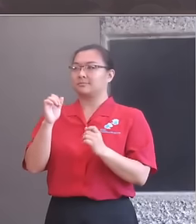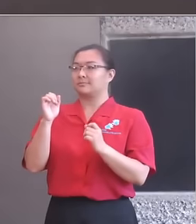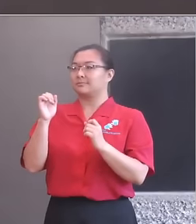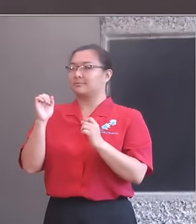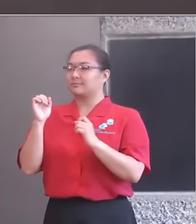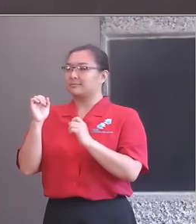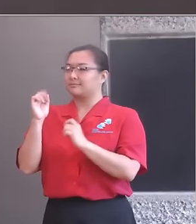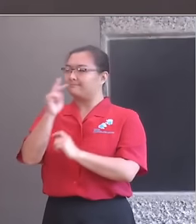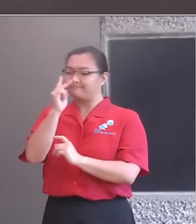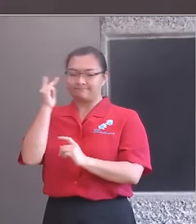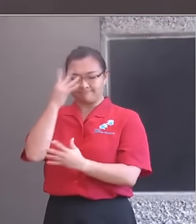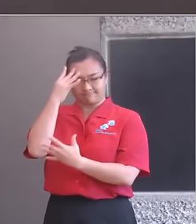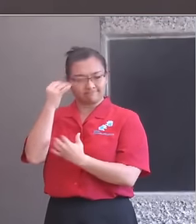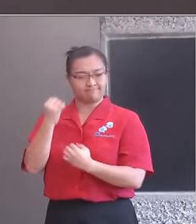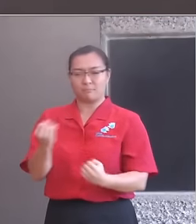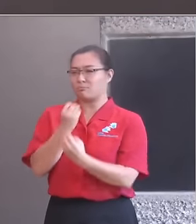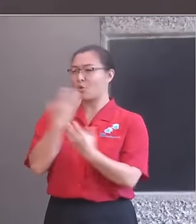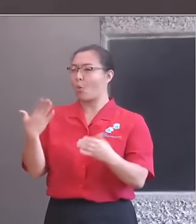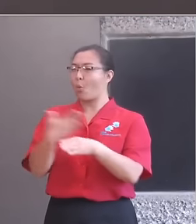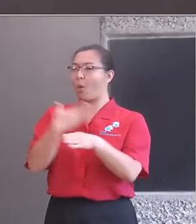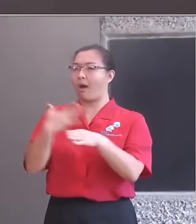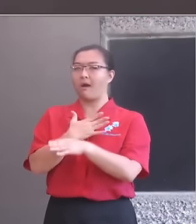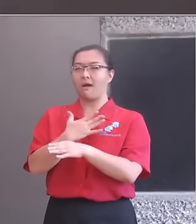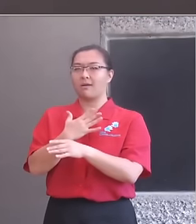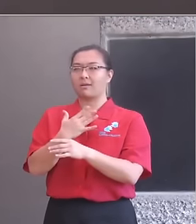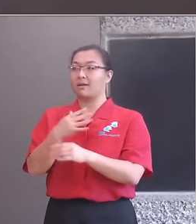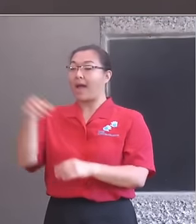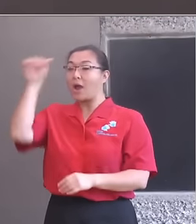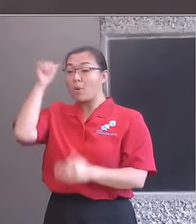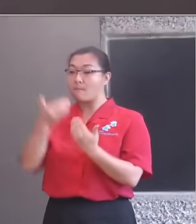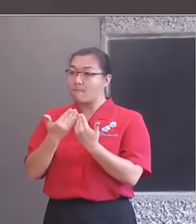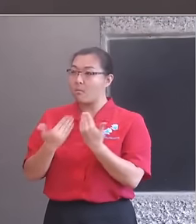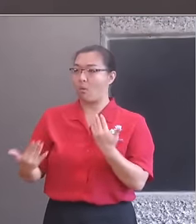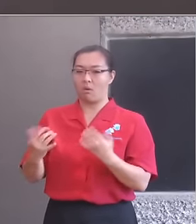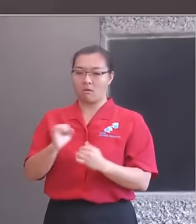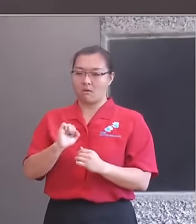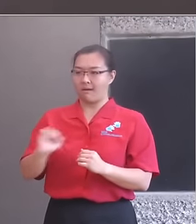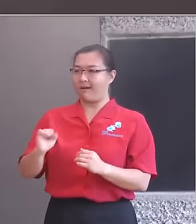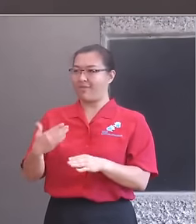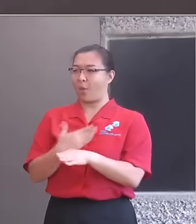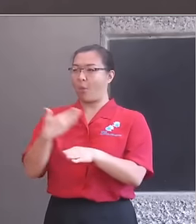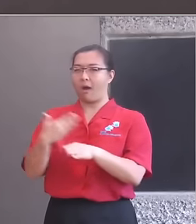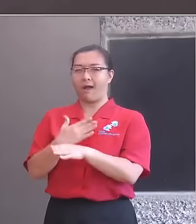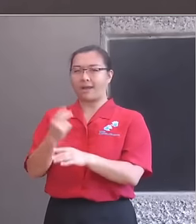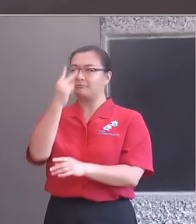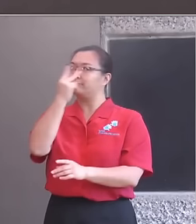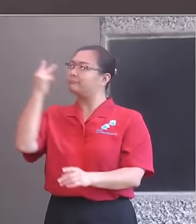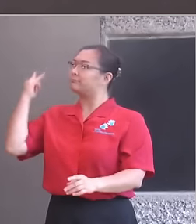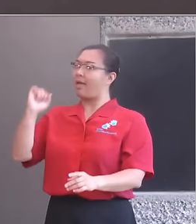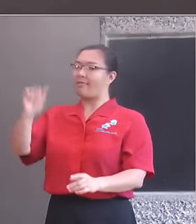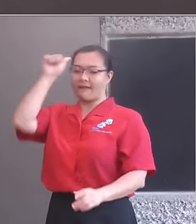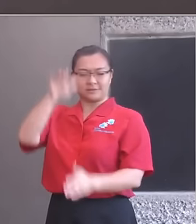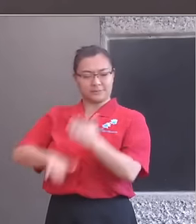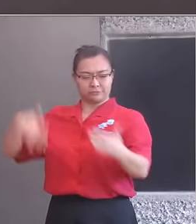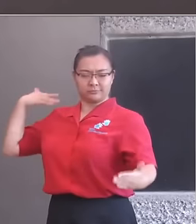participate in extraordinary work. And be able to know more, to understand more and to review the experiences they've